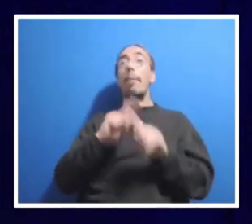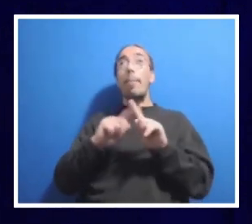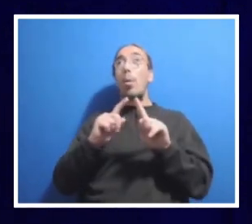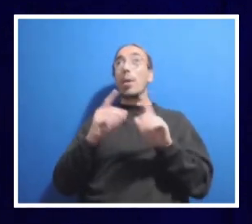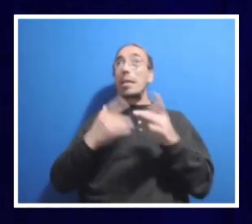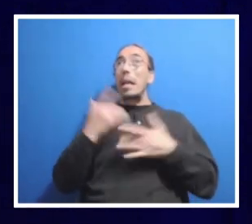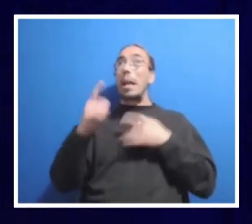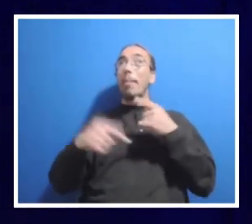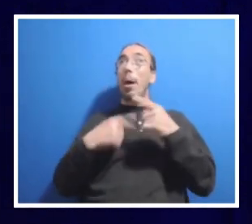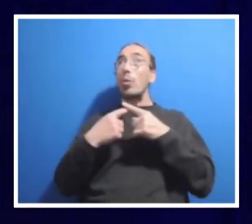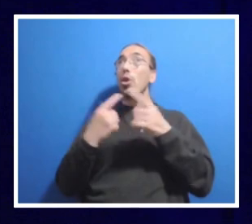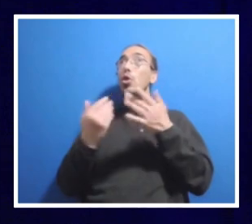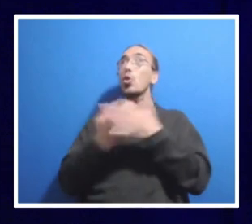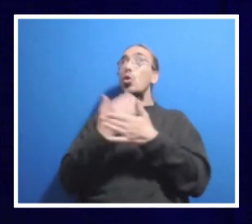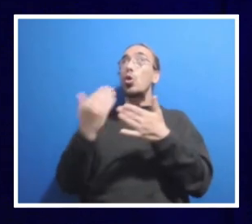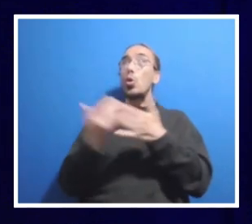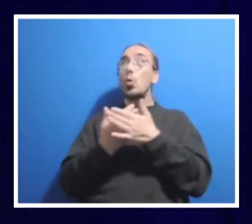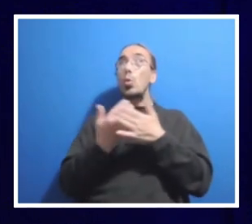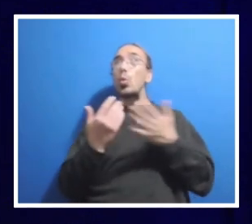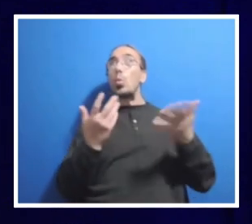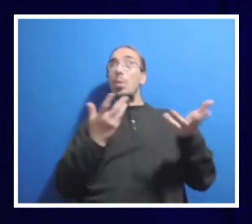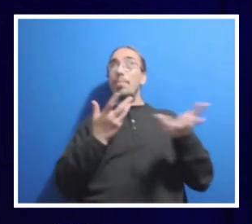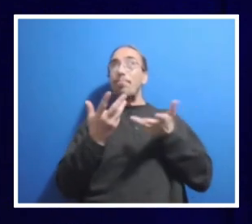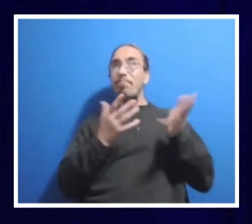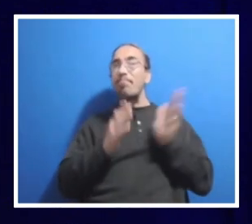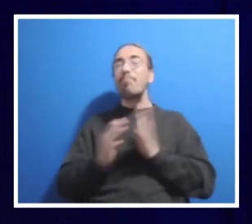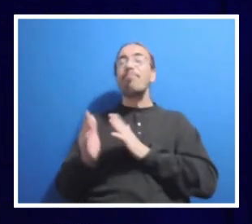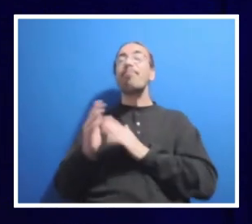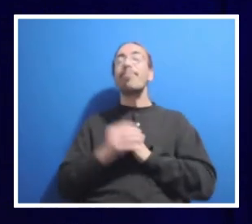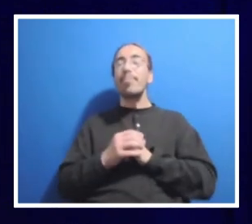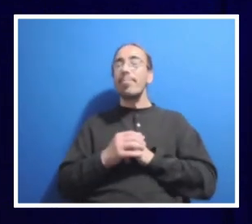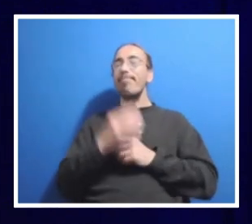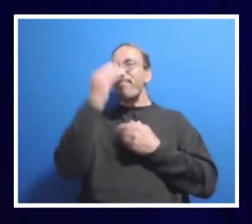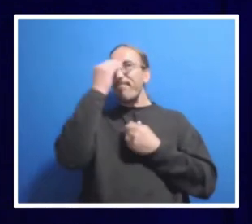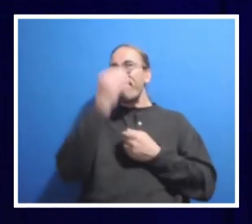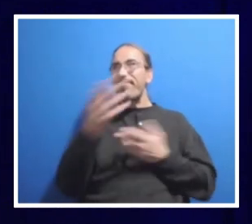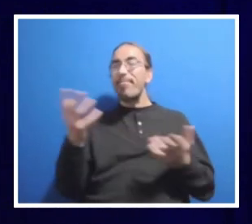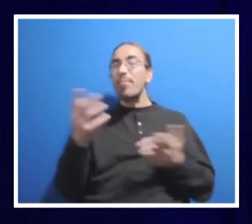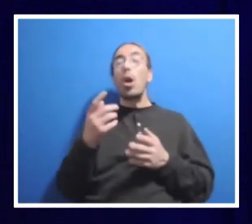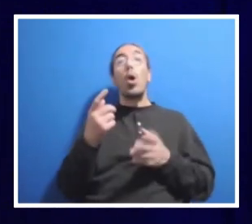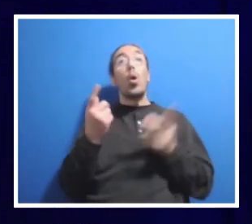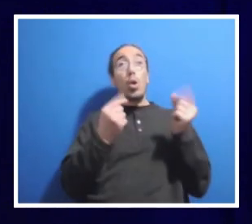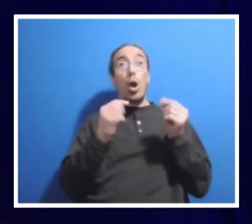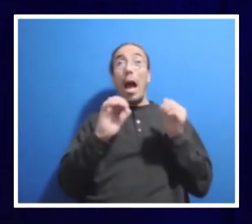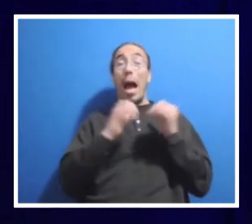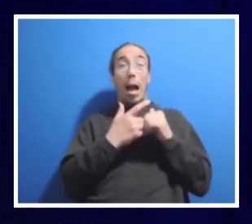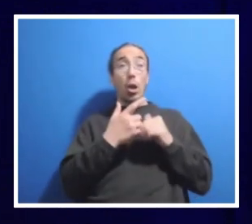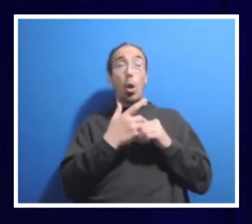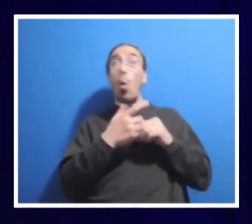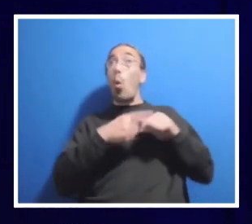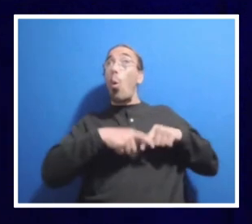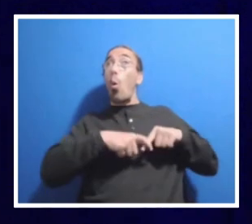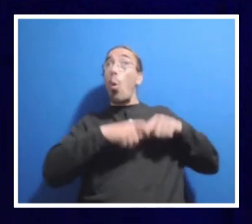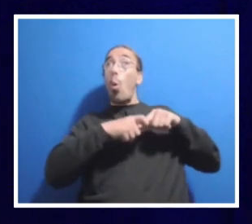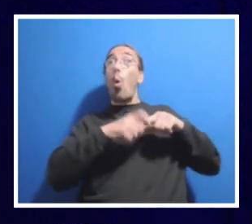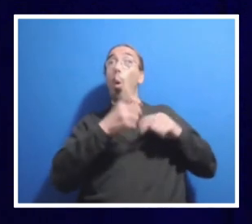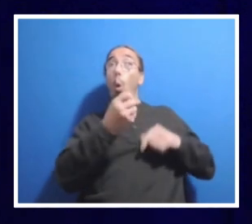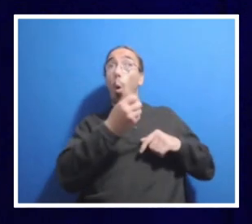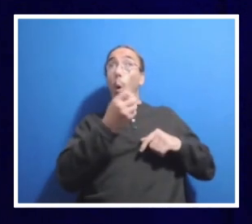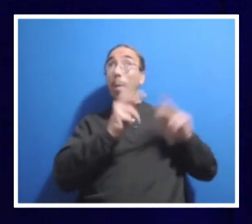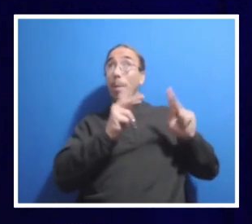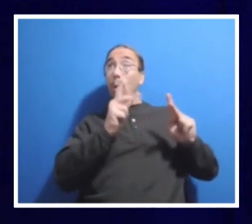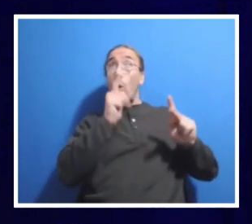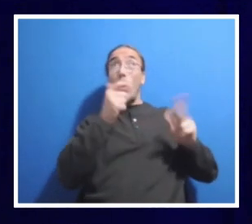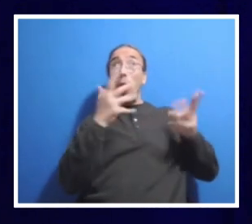you will see that I will always say what are we doing to retain the people that we have recruited and